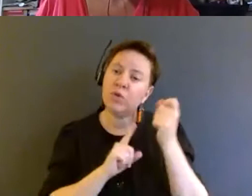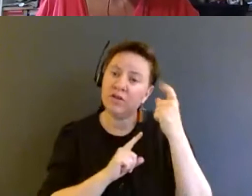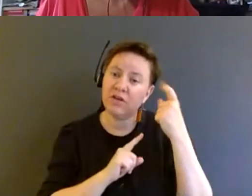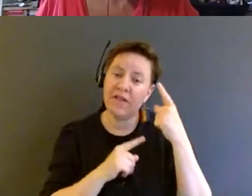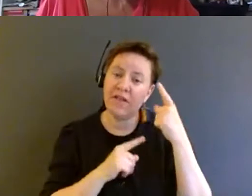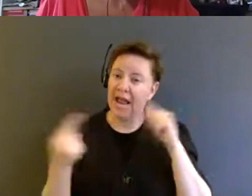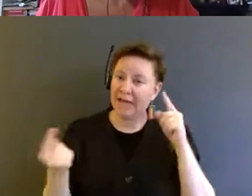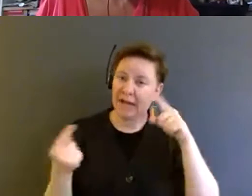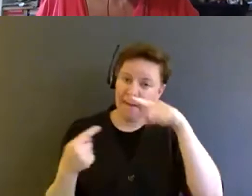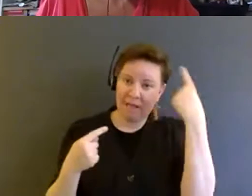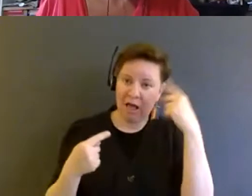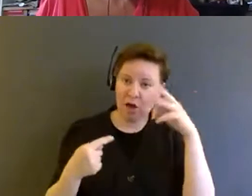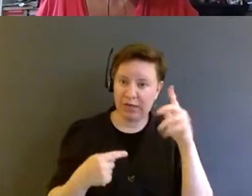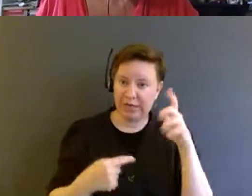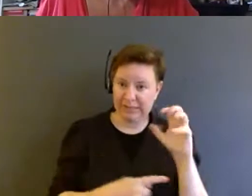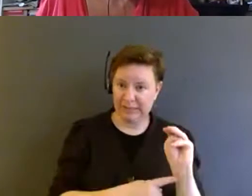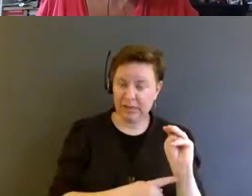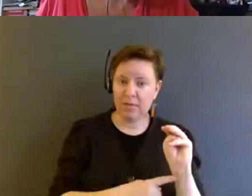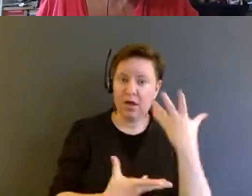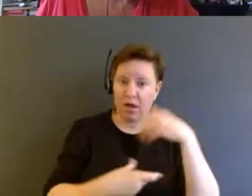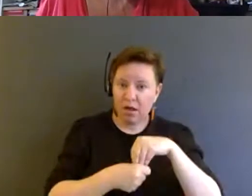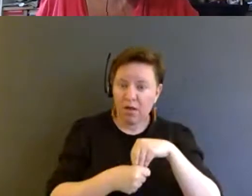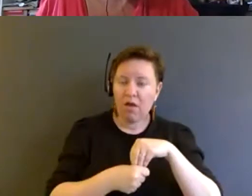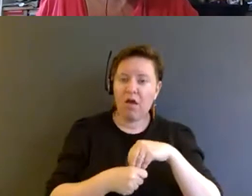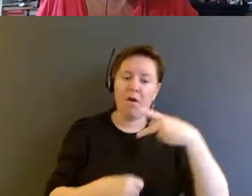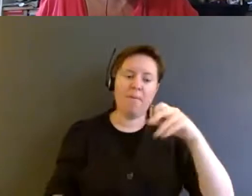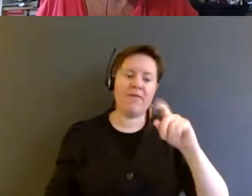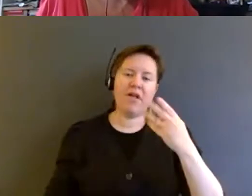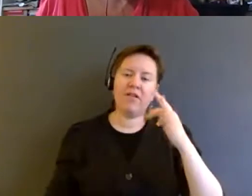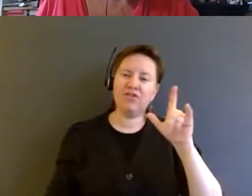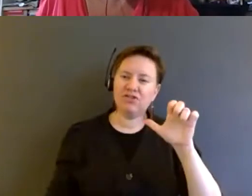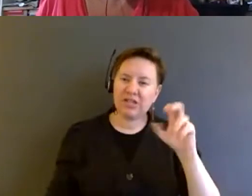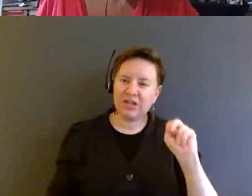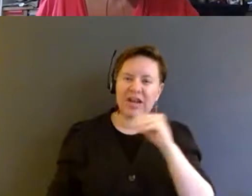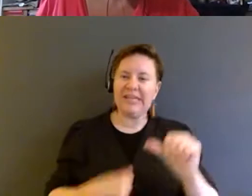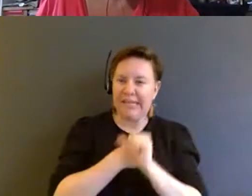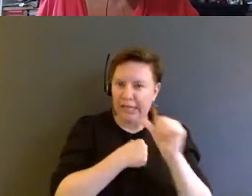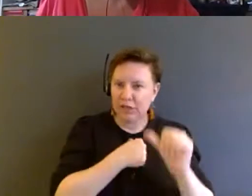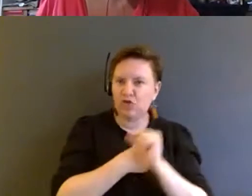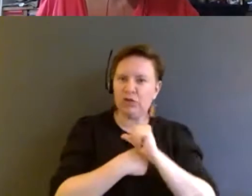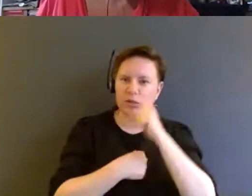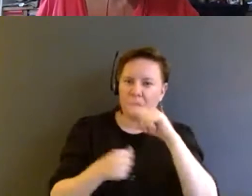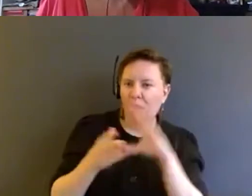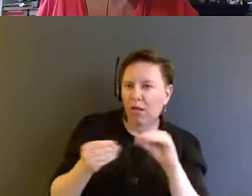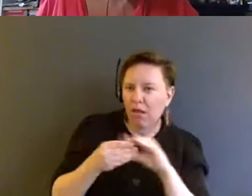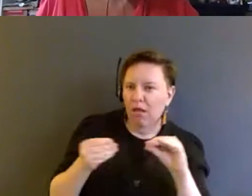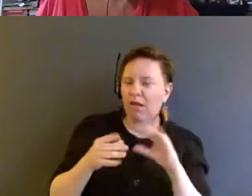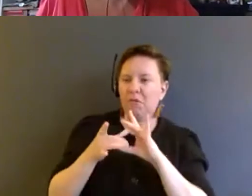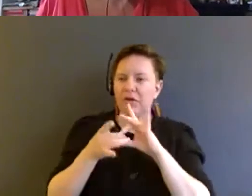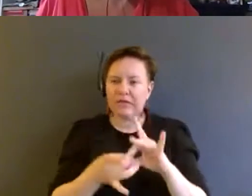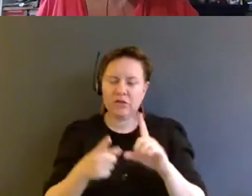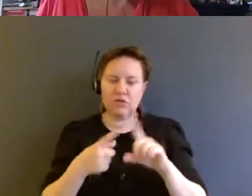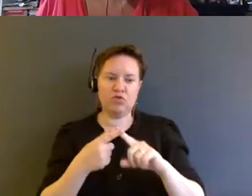racism is composed of pathologization and dangerousness, which leads to processes of criminalization